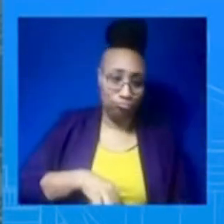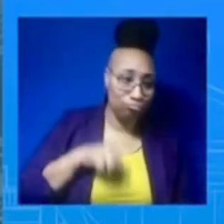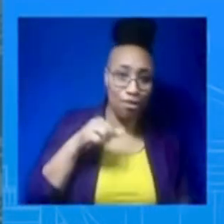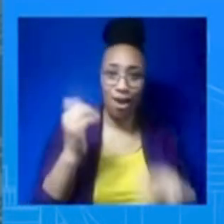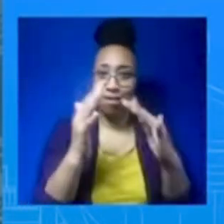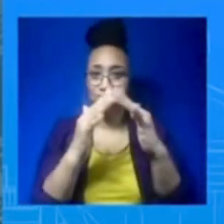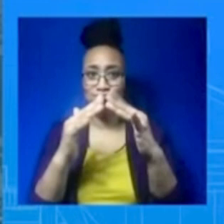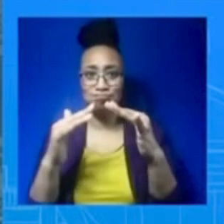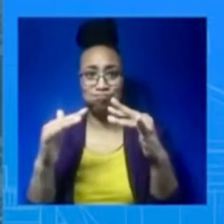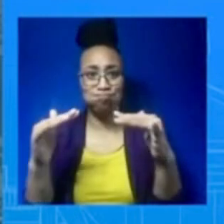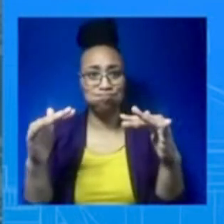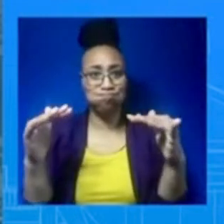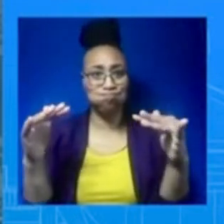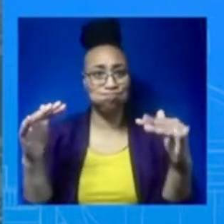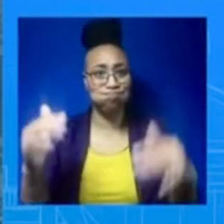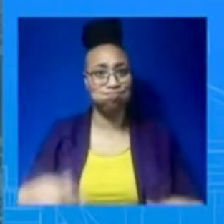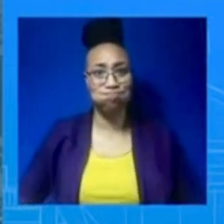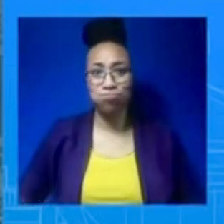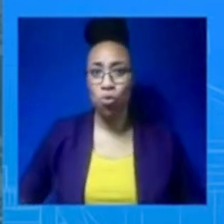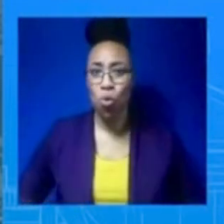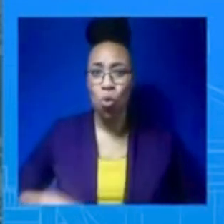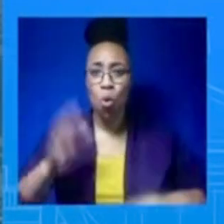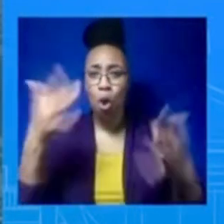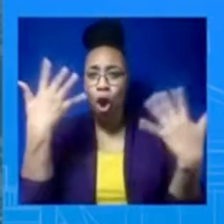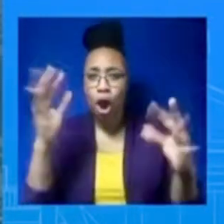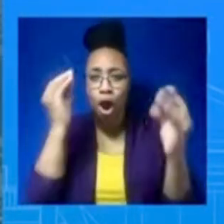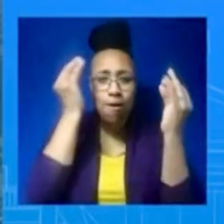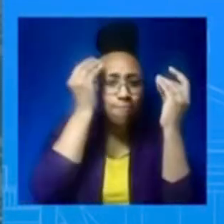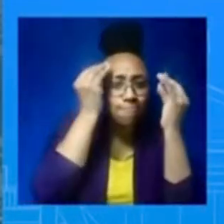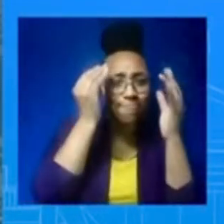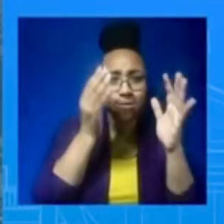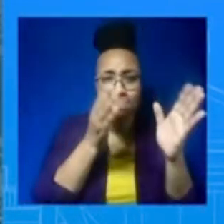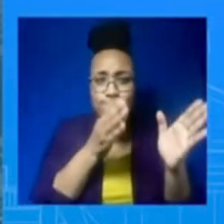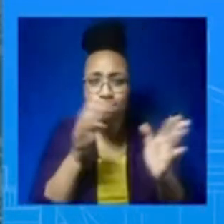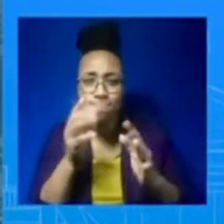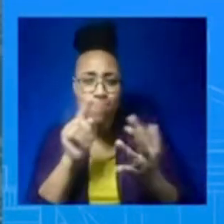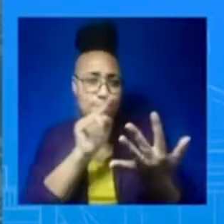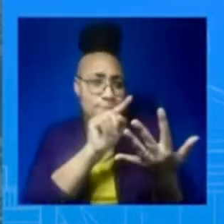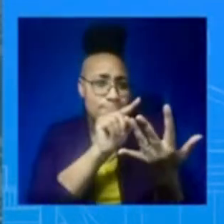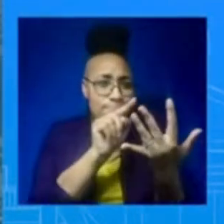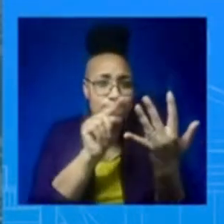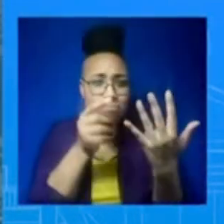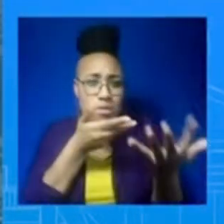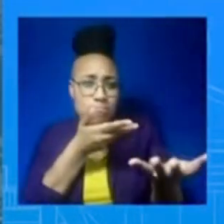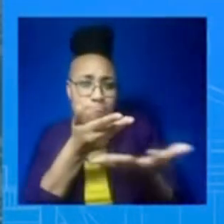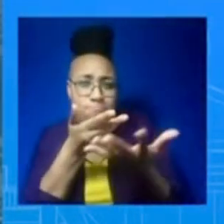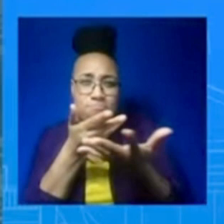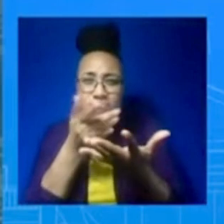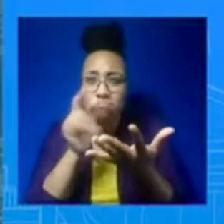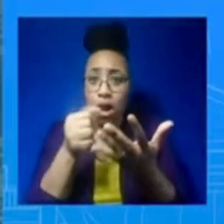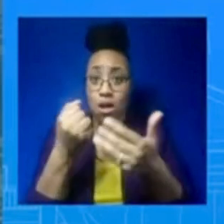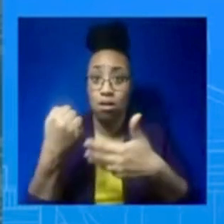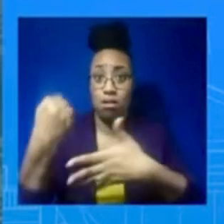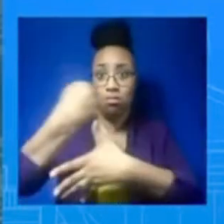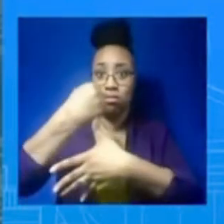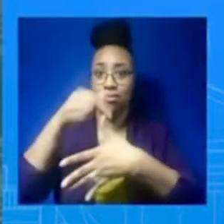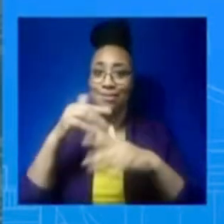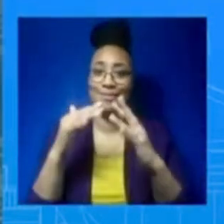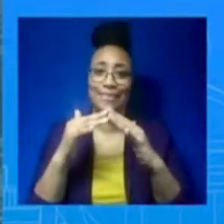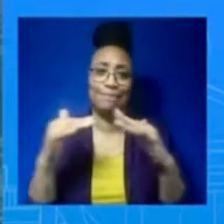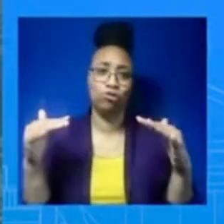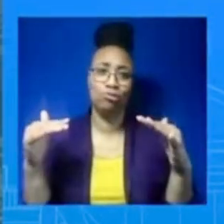into making sure there are diverse voices around him. And I think that's important. And